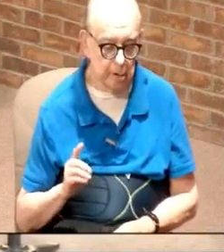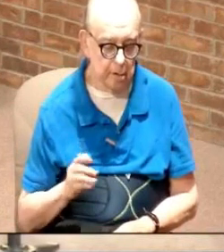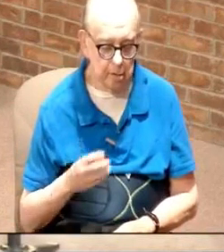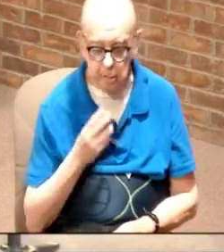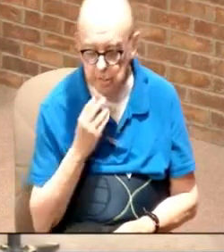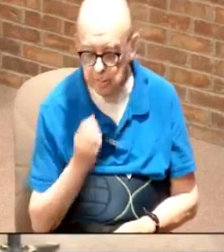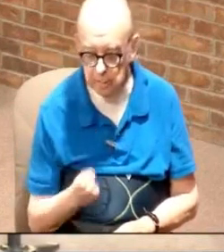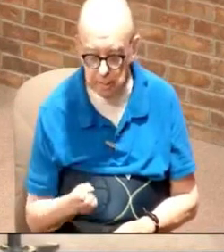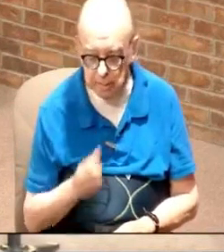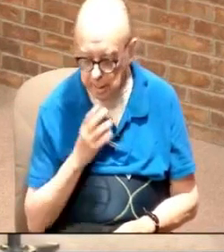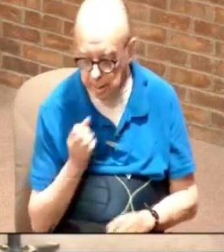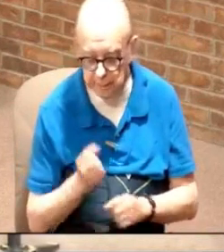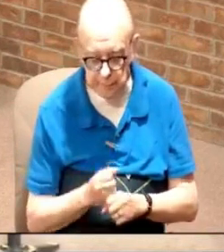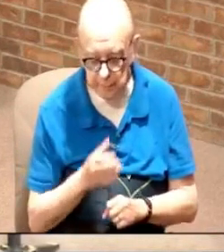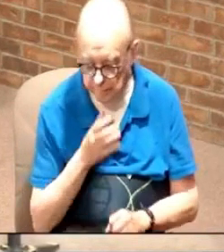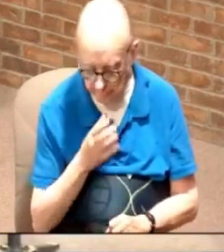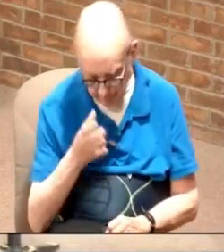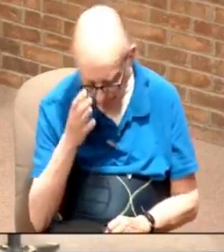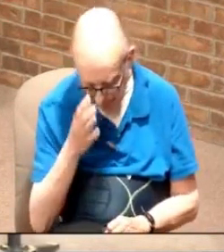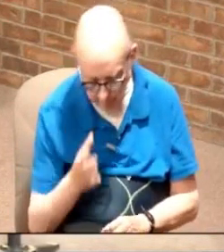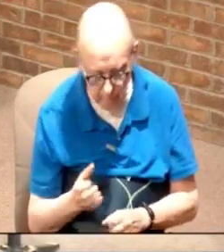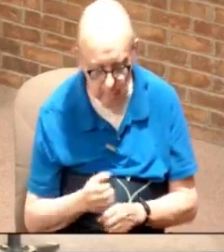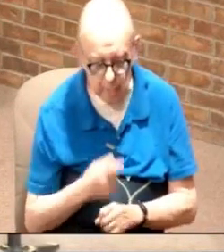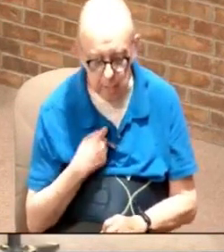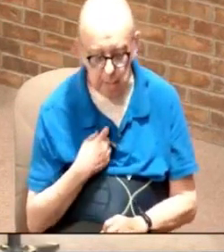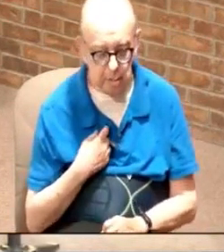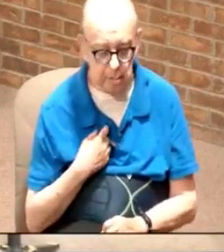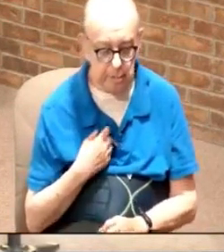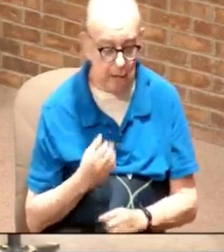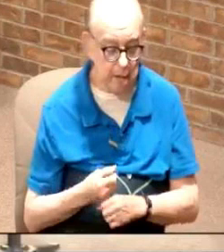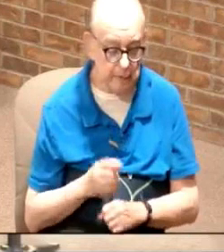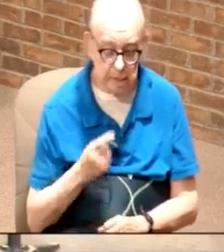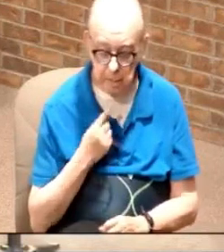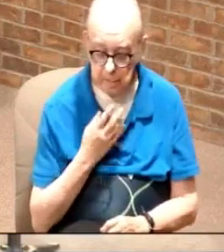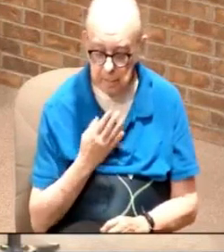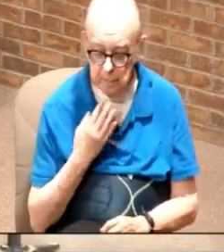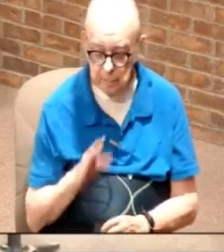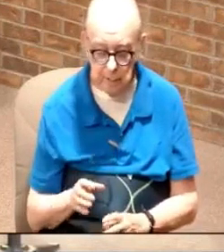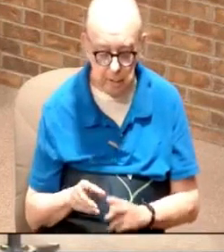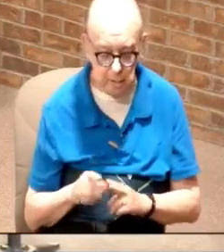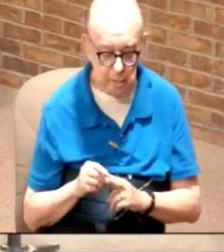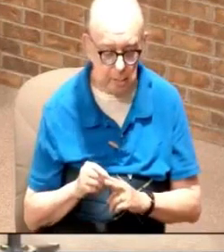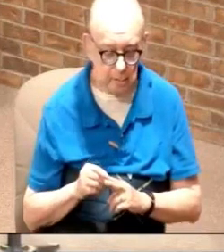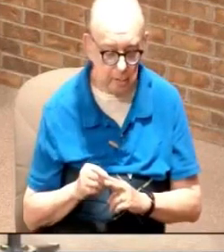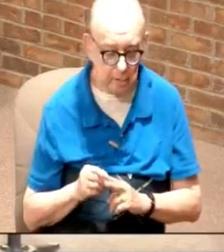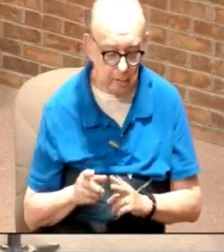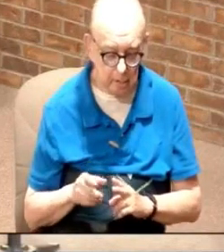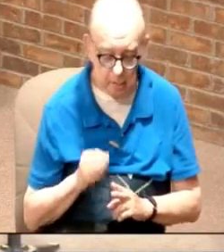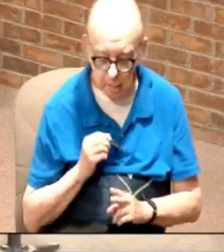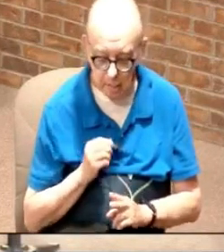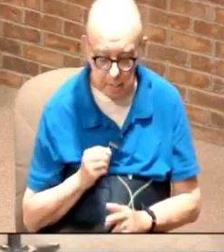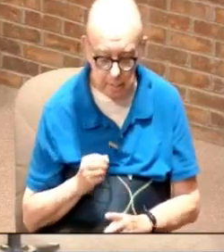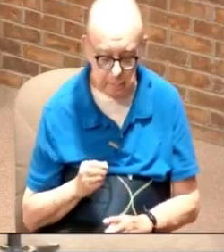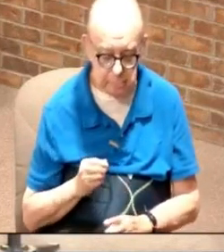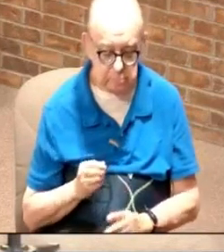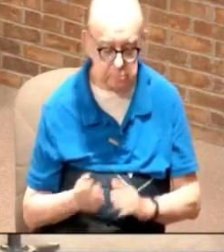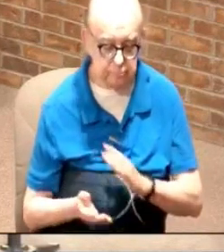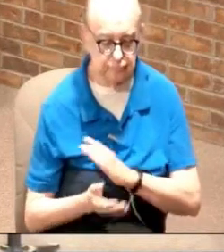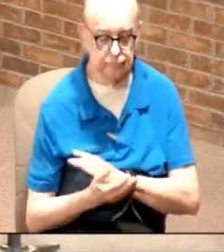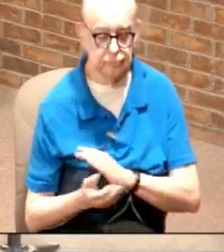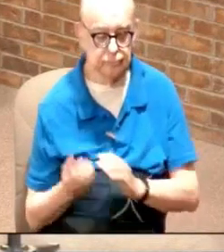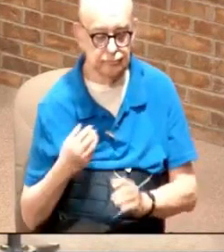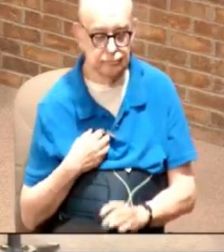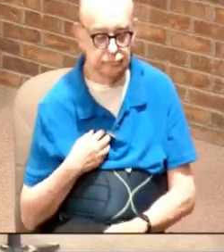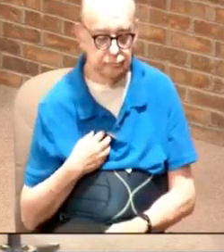I didn't get it from my mom or my dad I got it because I made bad choices my bad choices were in the morning I